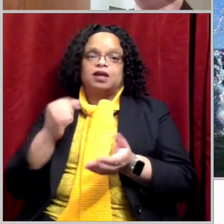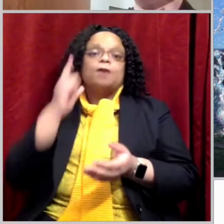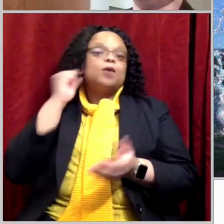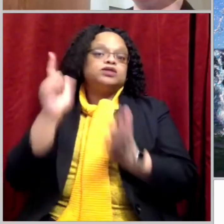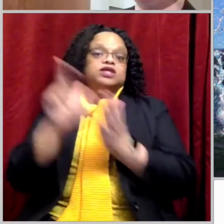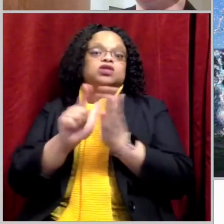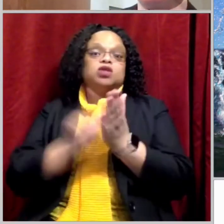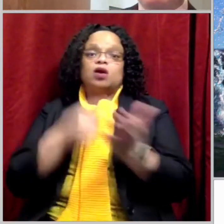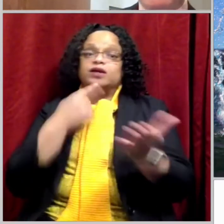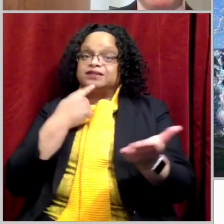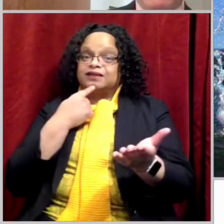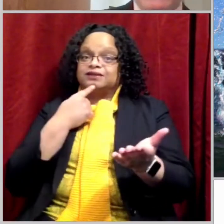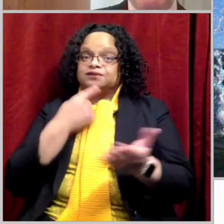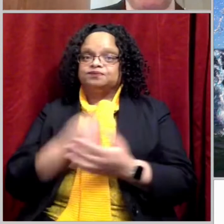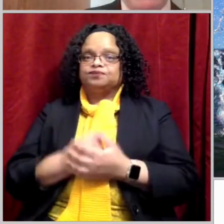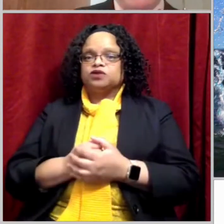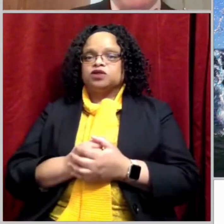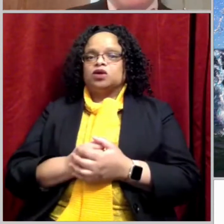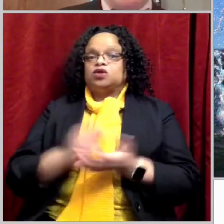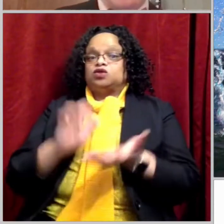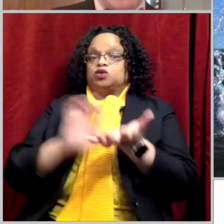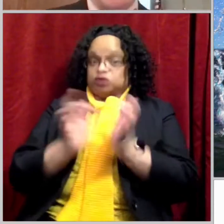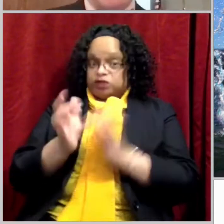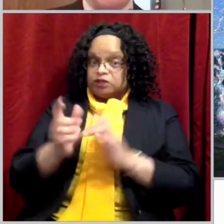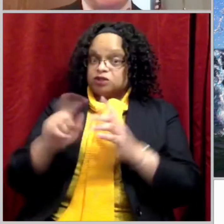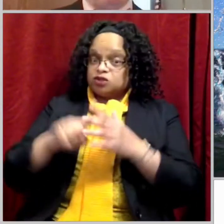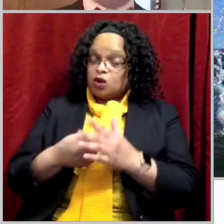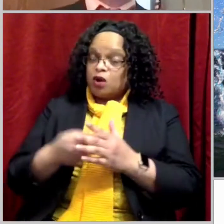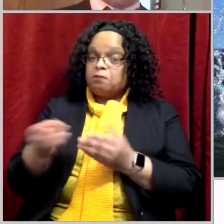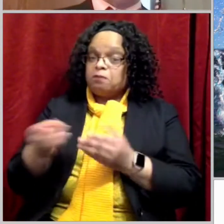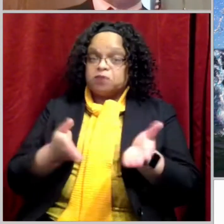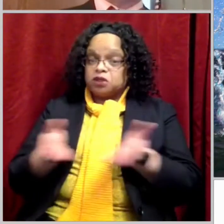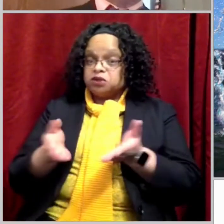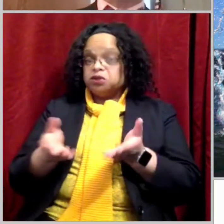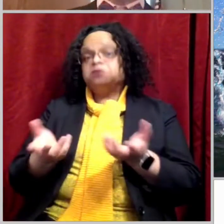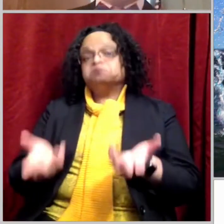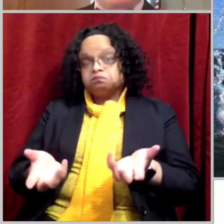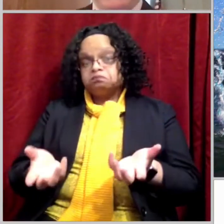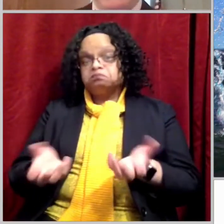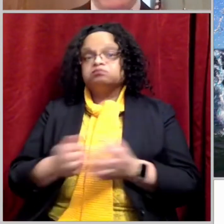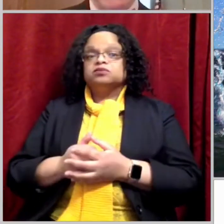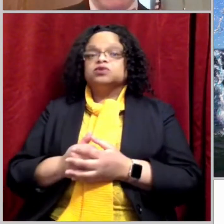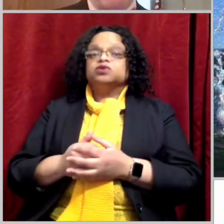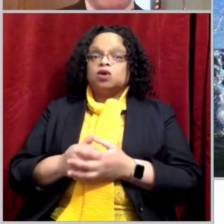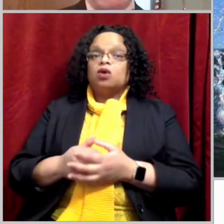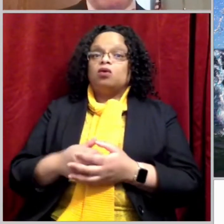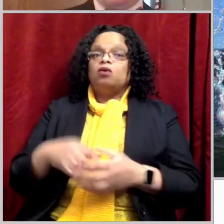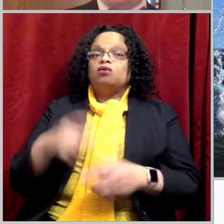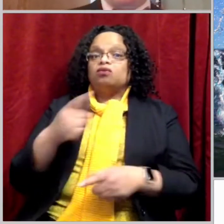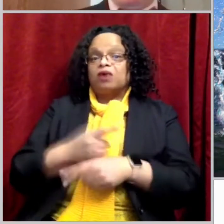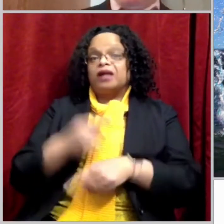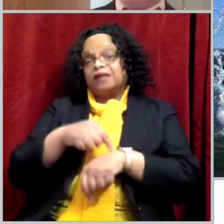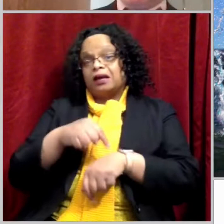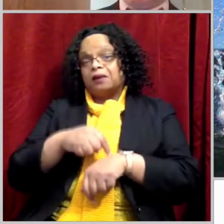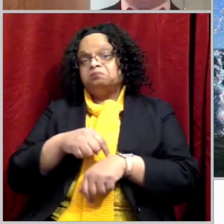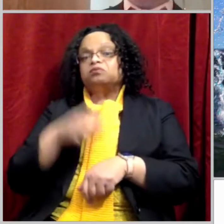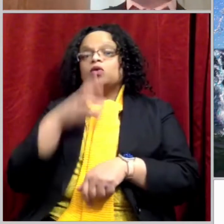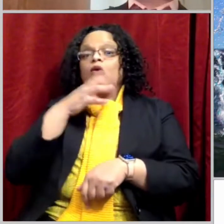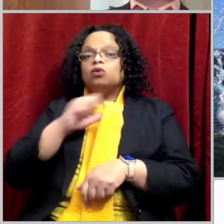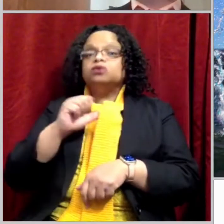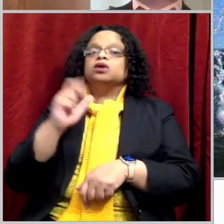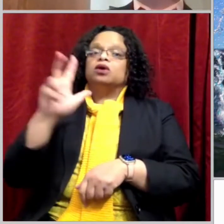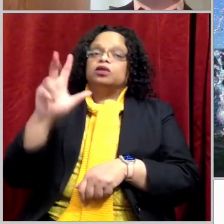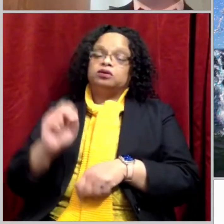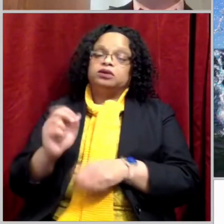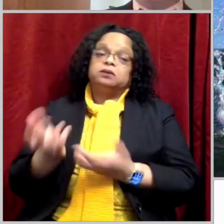was beginning his ministry, it was appropriate for him to begin when he was 30. Also, it was